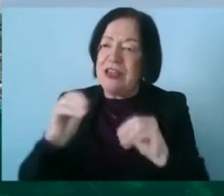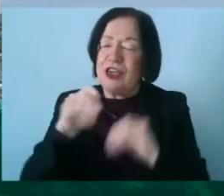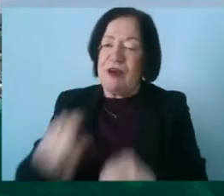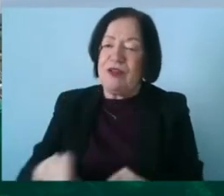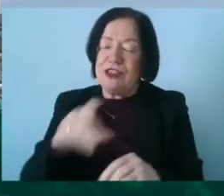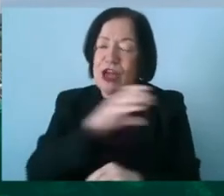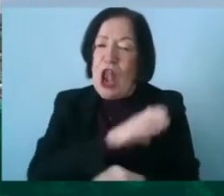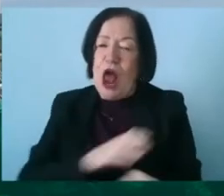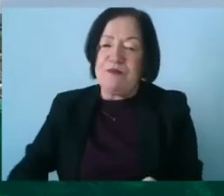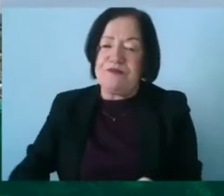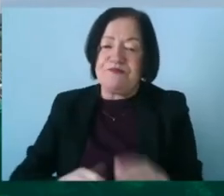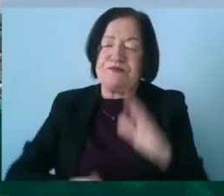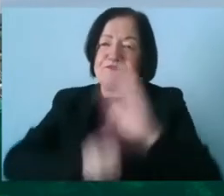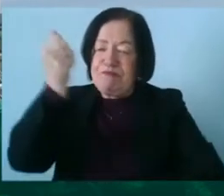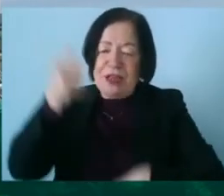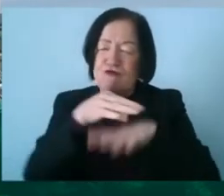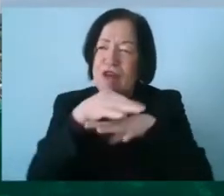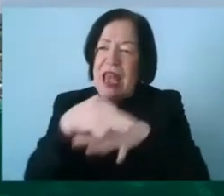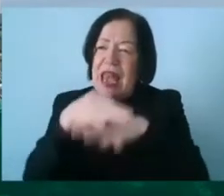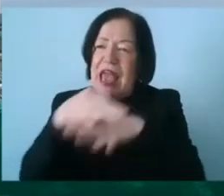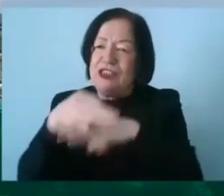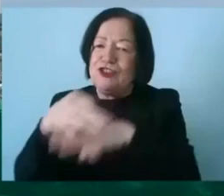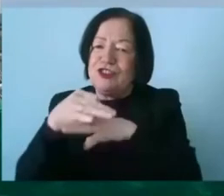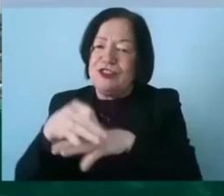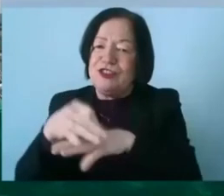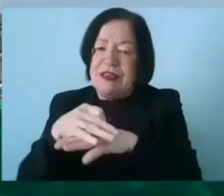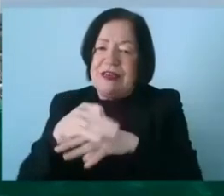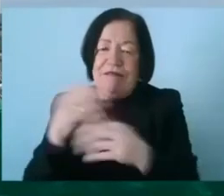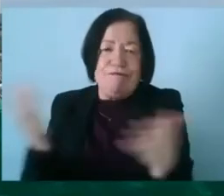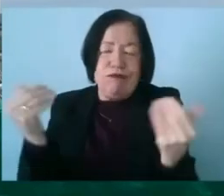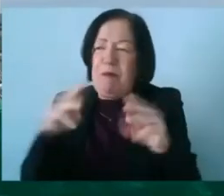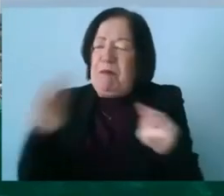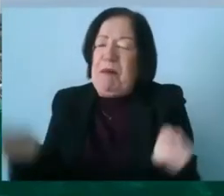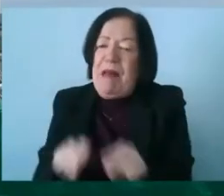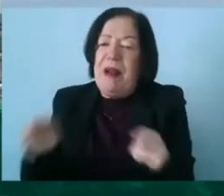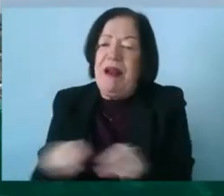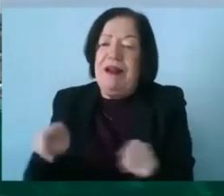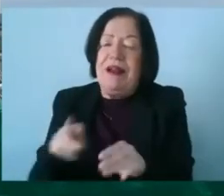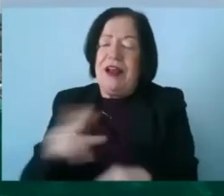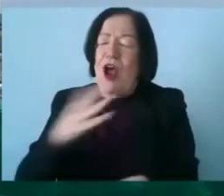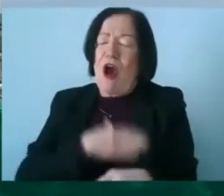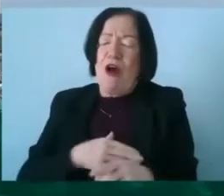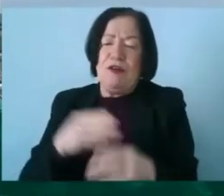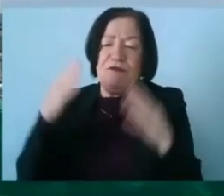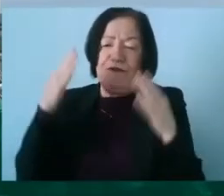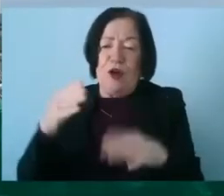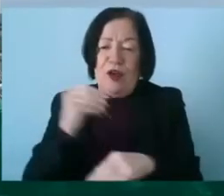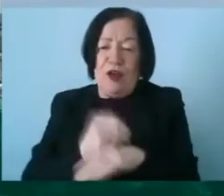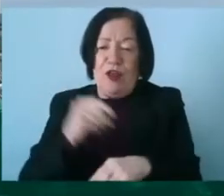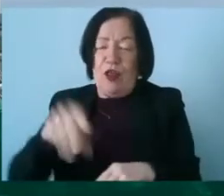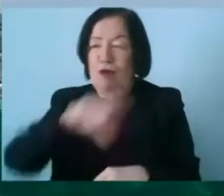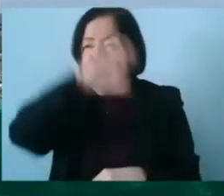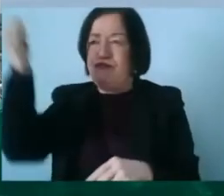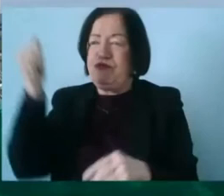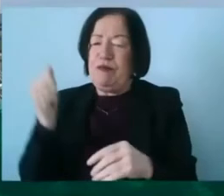you know build relationships with these clubs get to know other people and you know but it's not all about wanting and the elite athlete